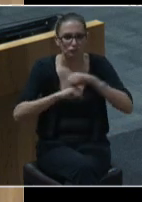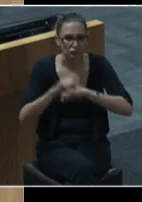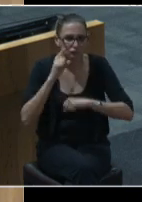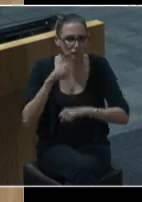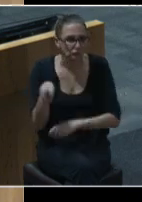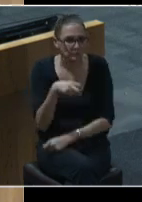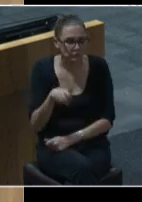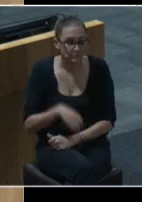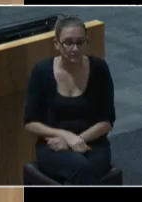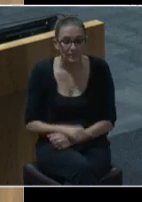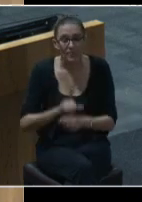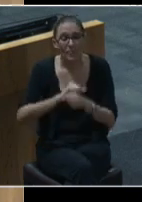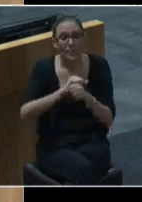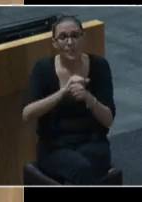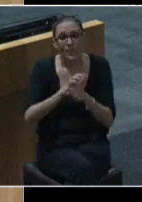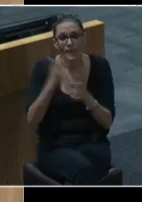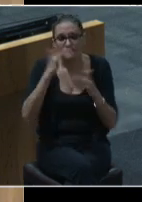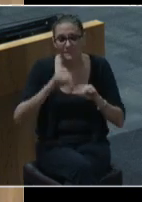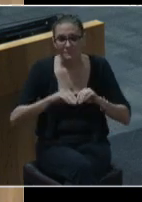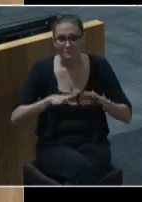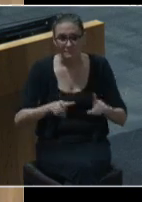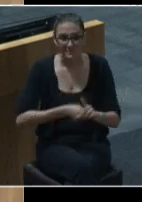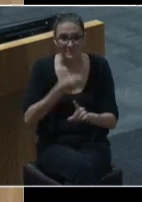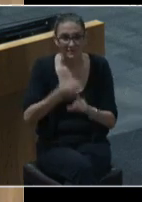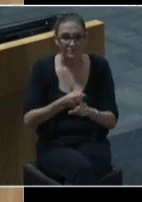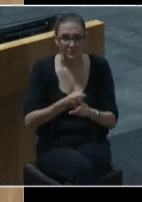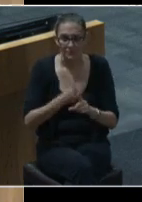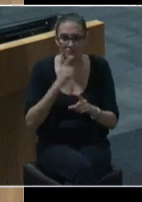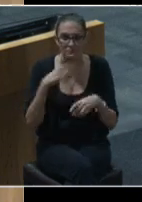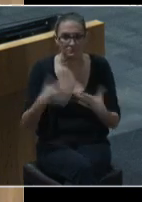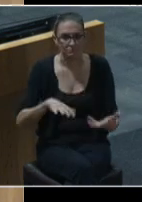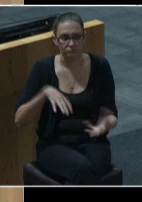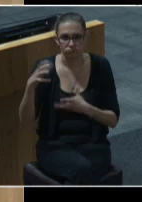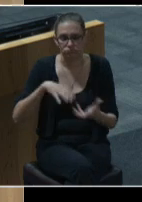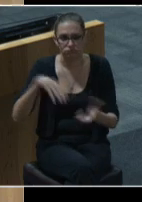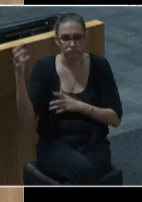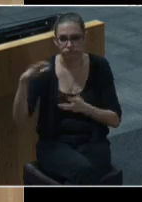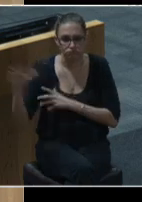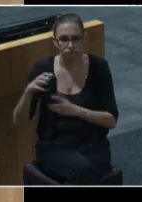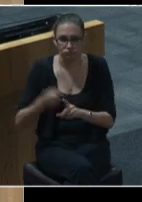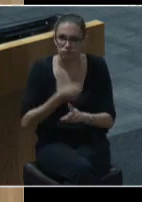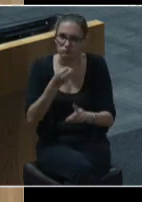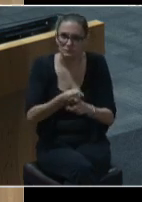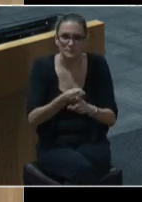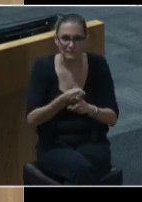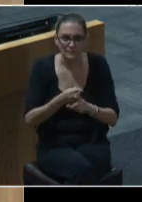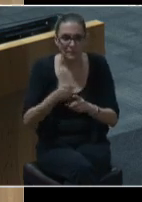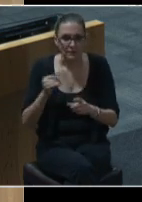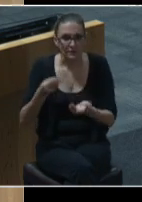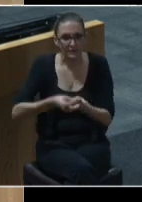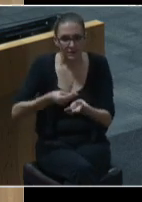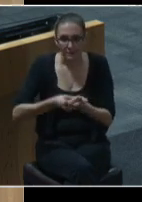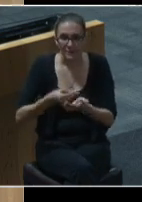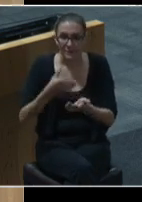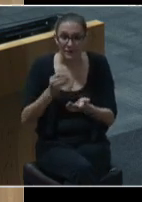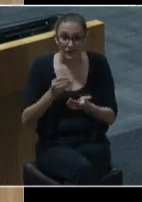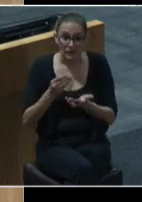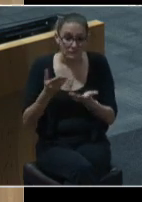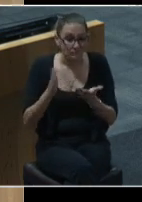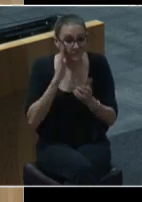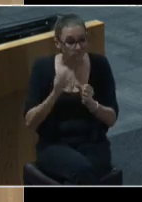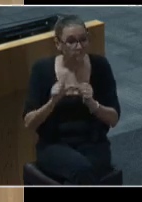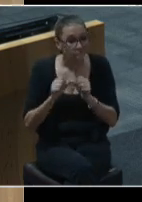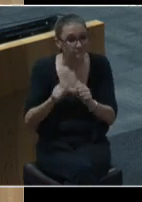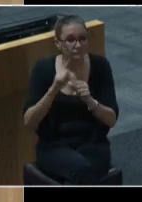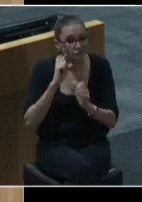COVID's impacts have created historic levels of volatility in the economy and city revenue sources that are likely to persist for some time.